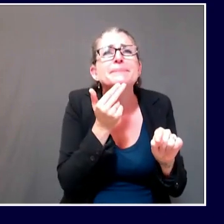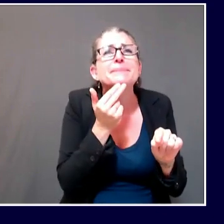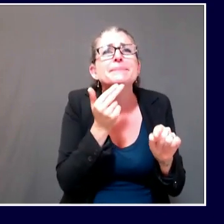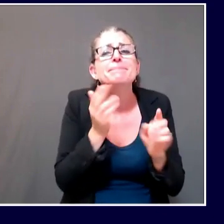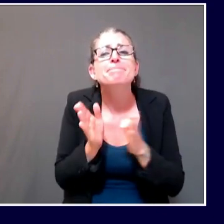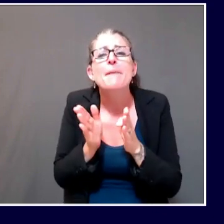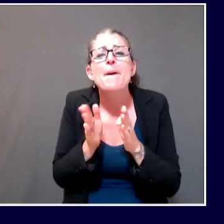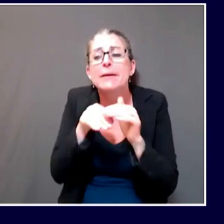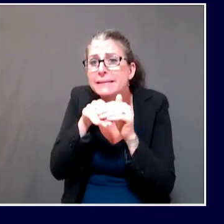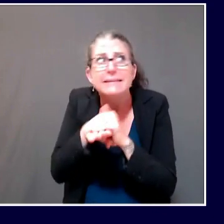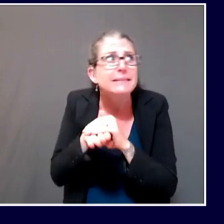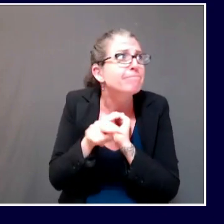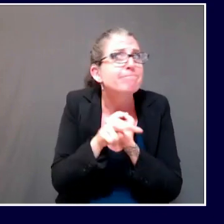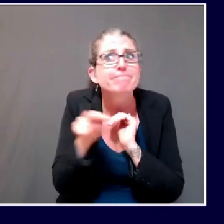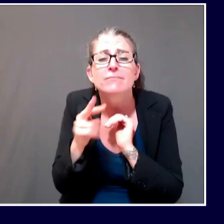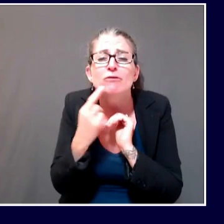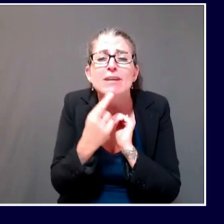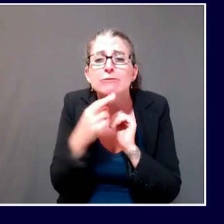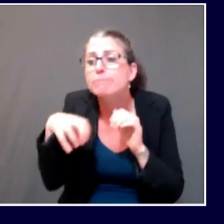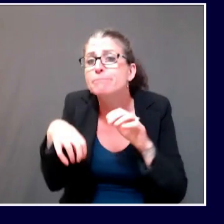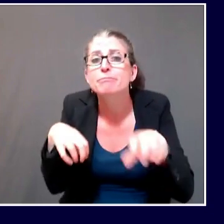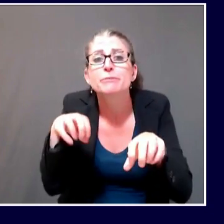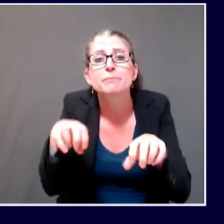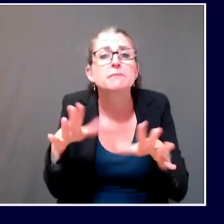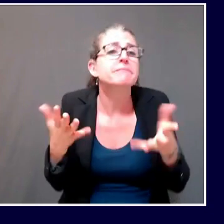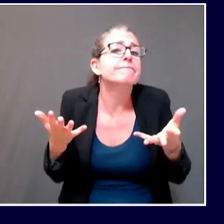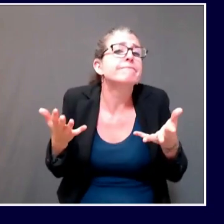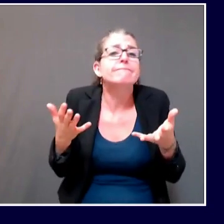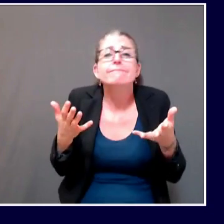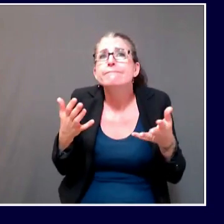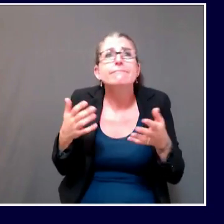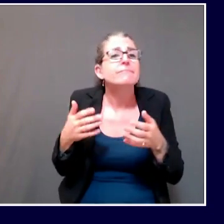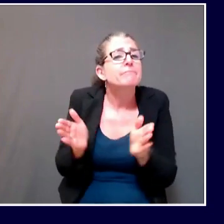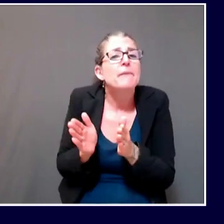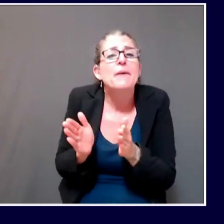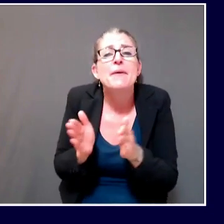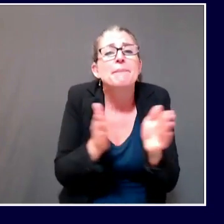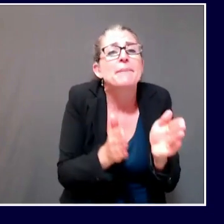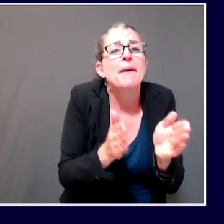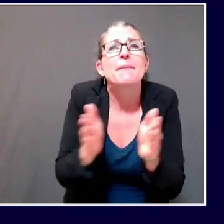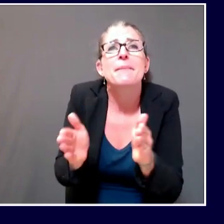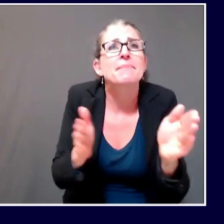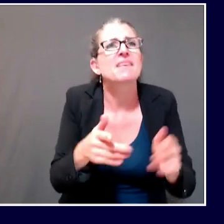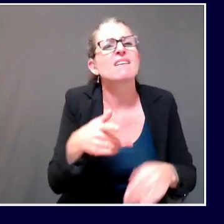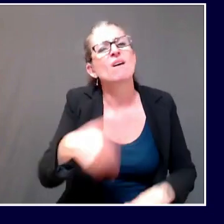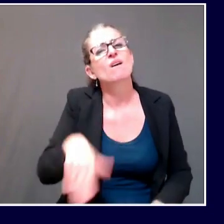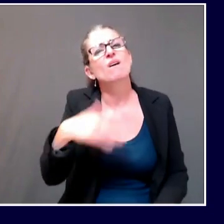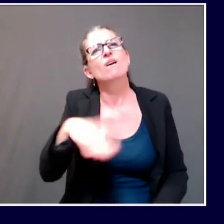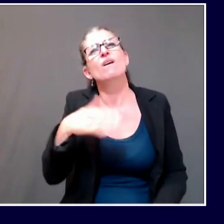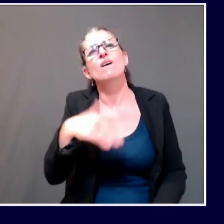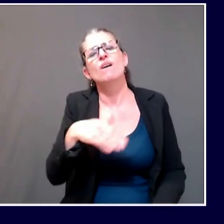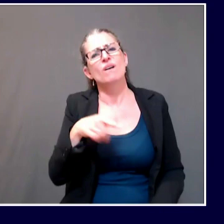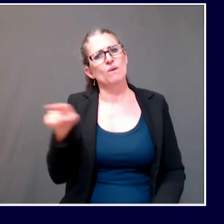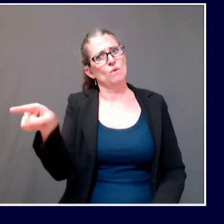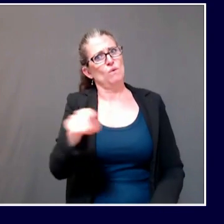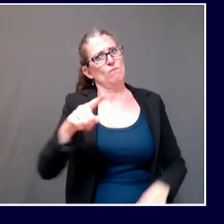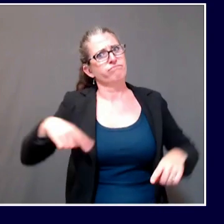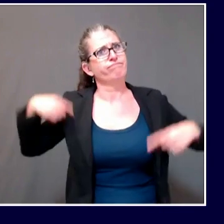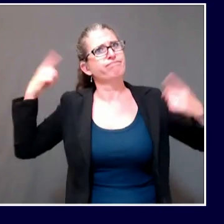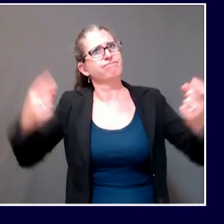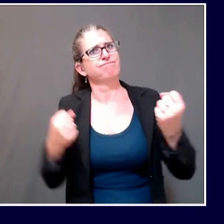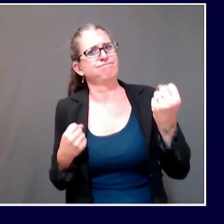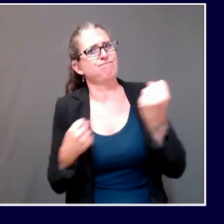Those small businesses are truly the backbone of our economy and the lifeblood of all our communities.